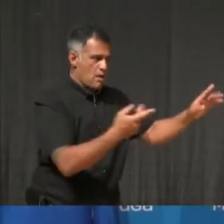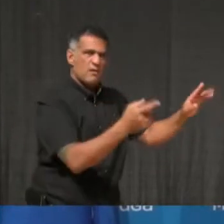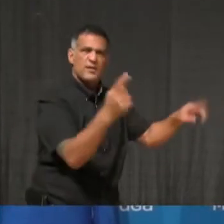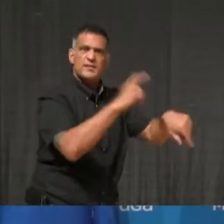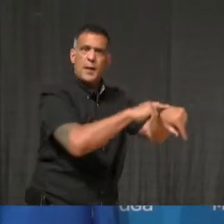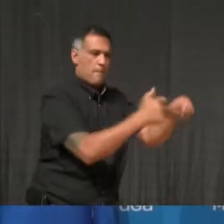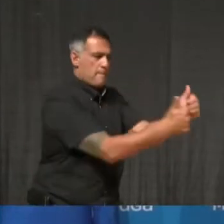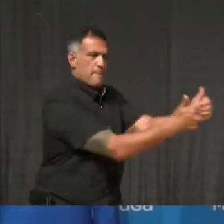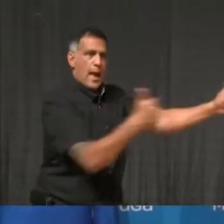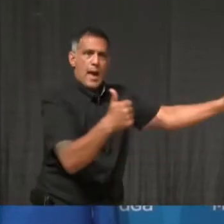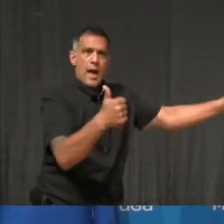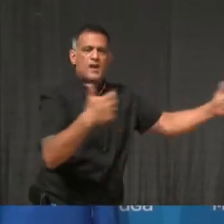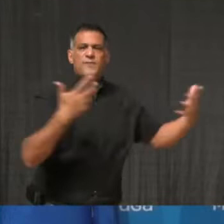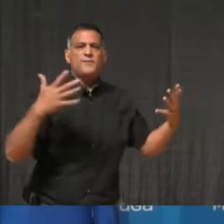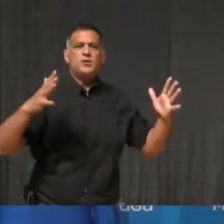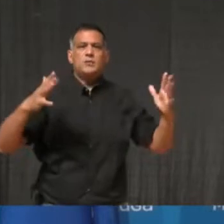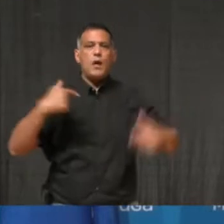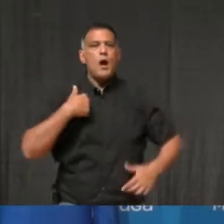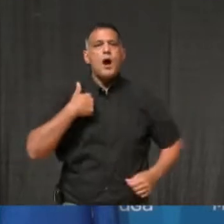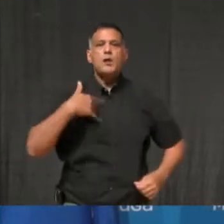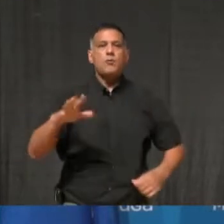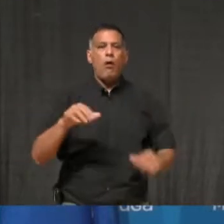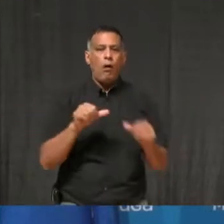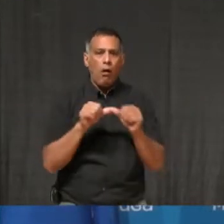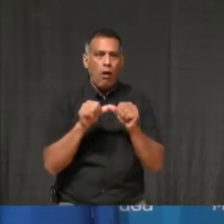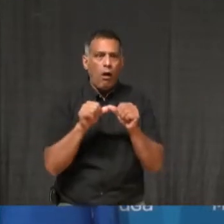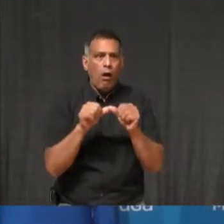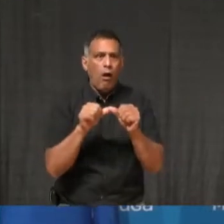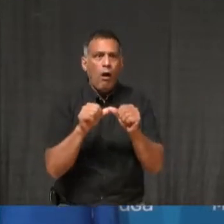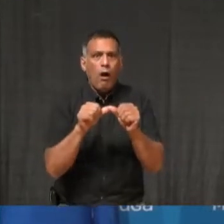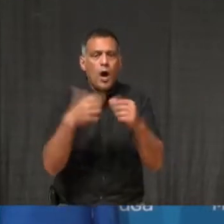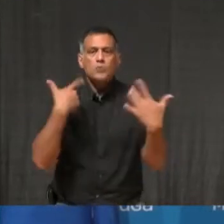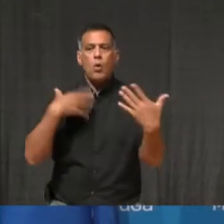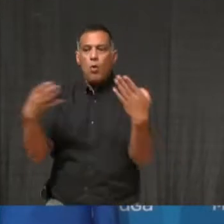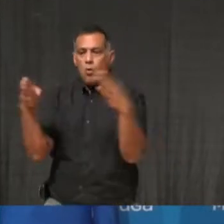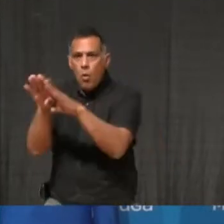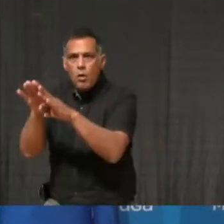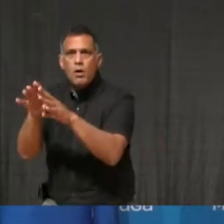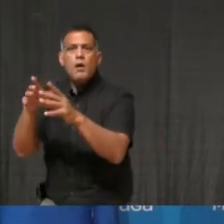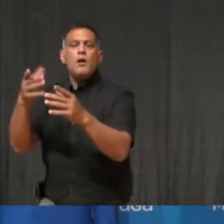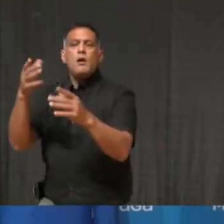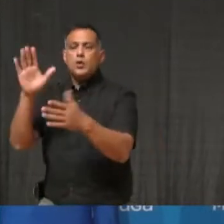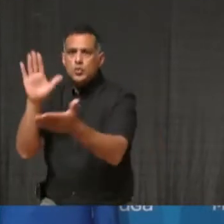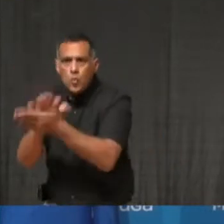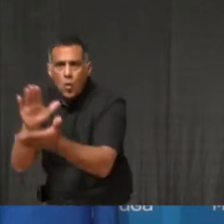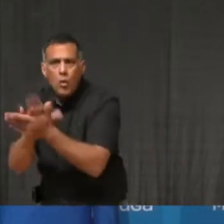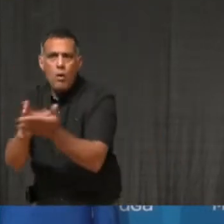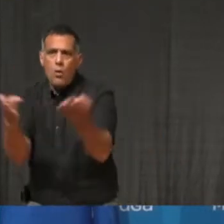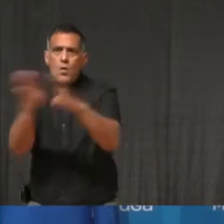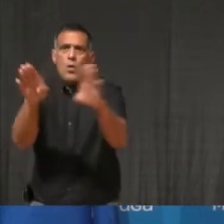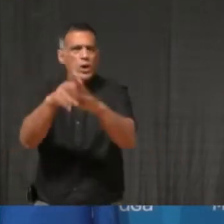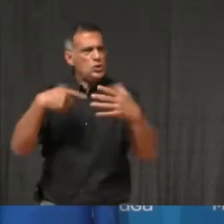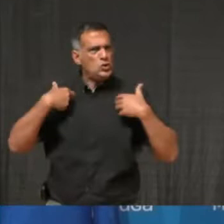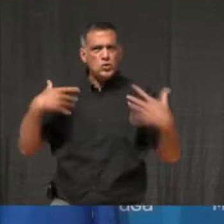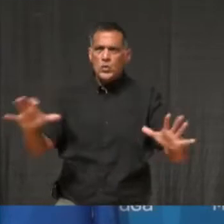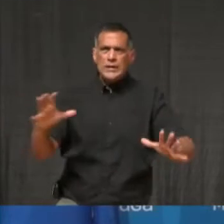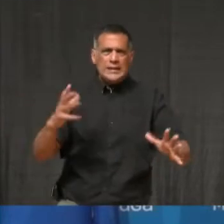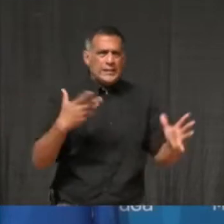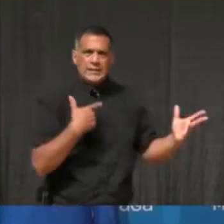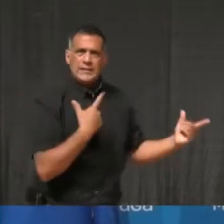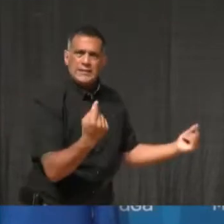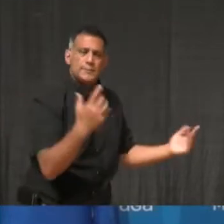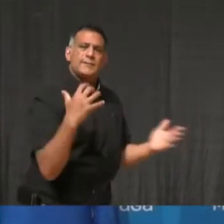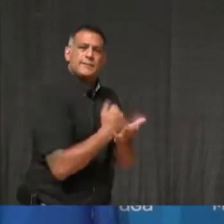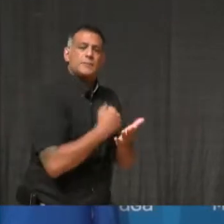our long-term care homes. Reducing the risk of spread of the virus will also mean doing things